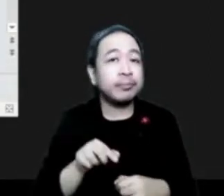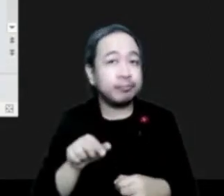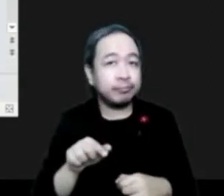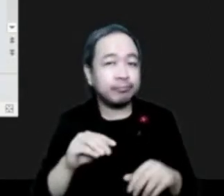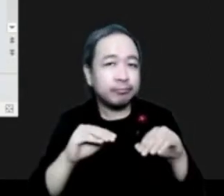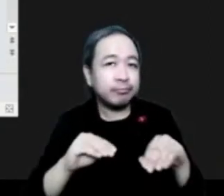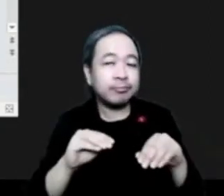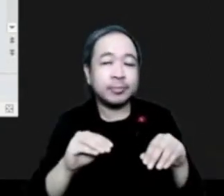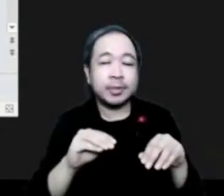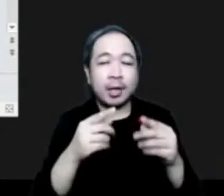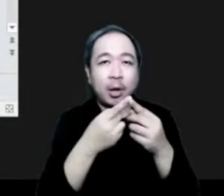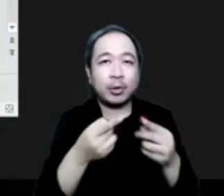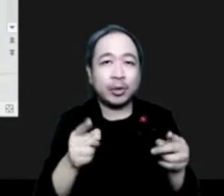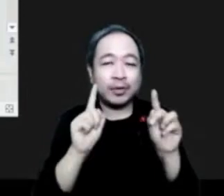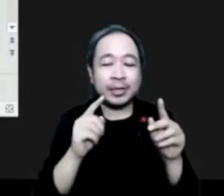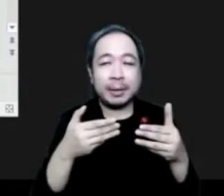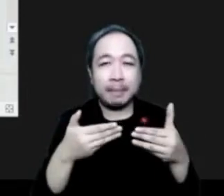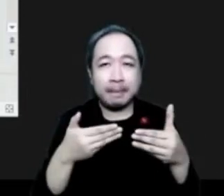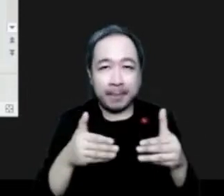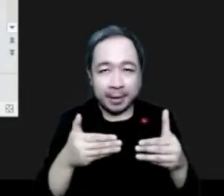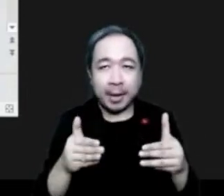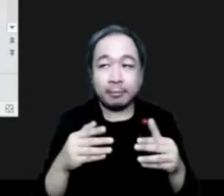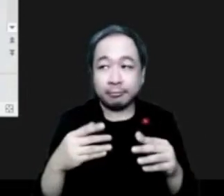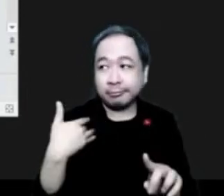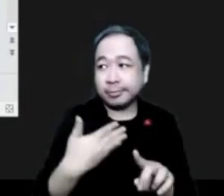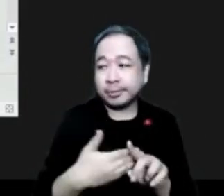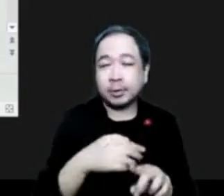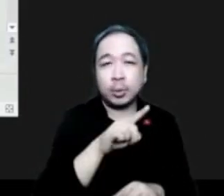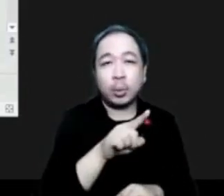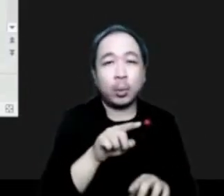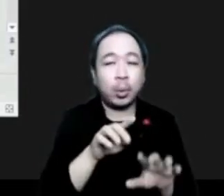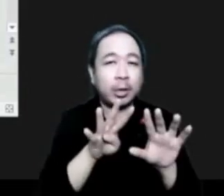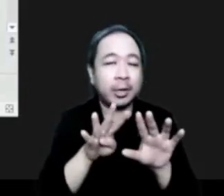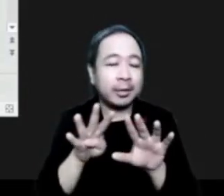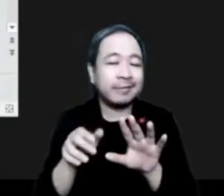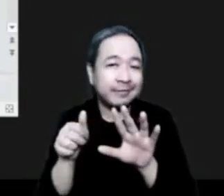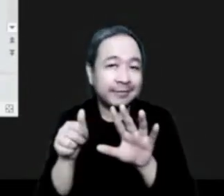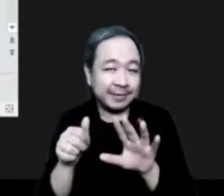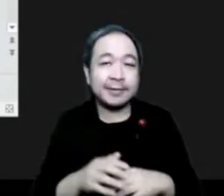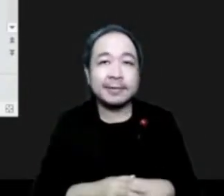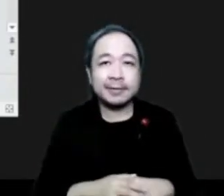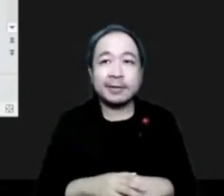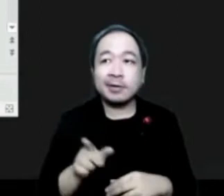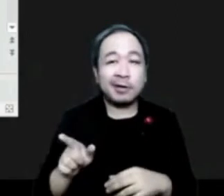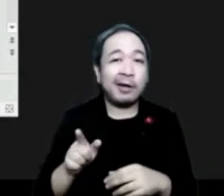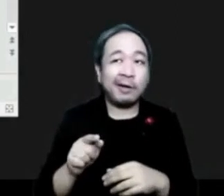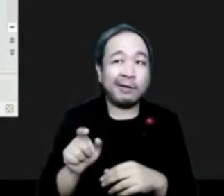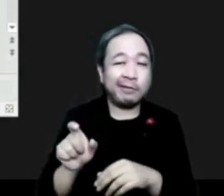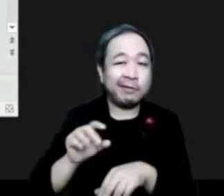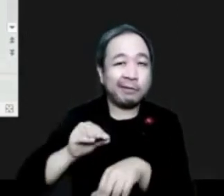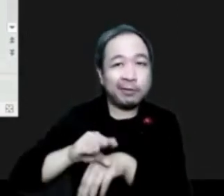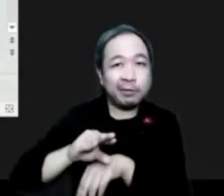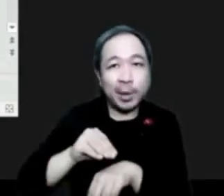1996, has been consultant for several international organizations. She is a